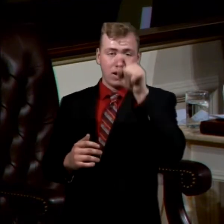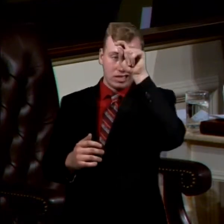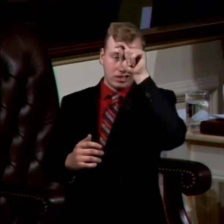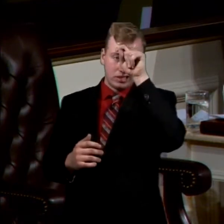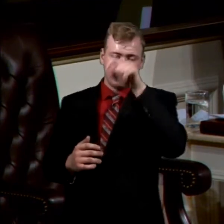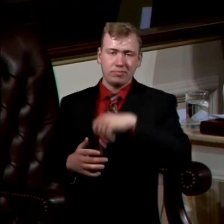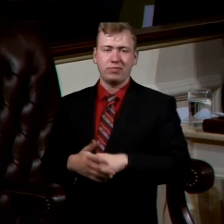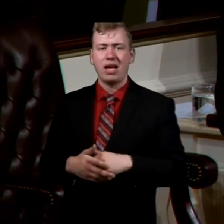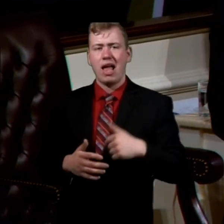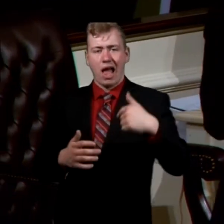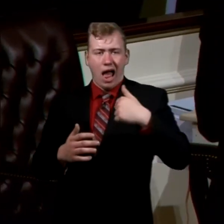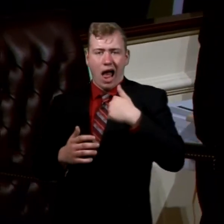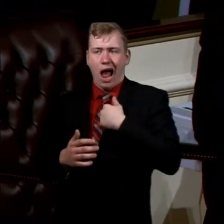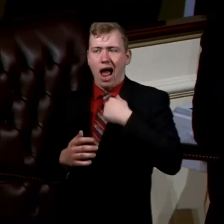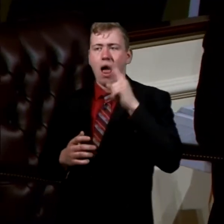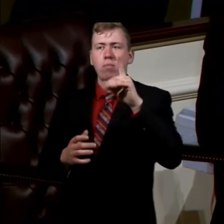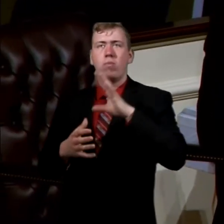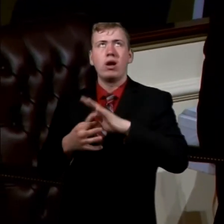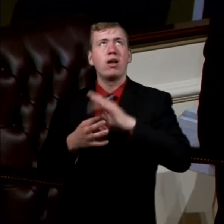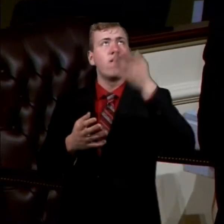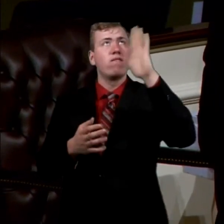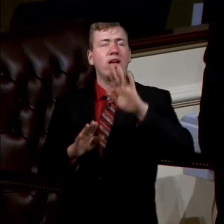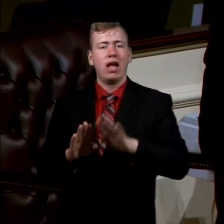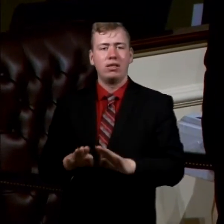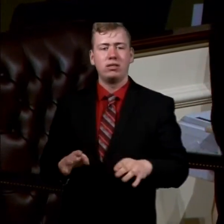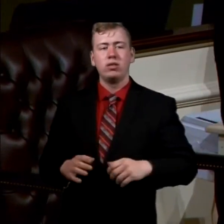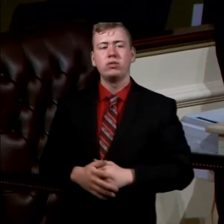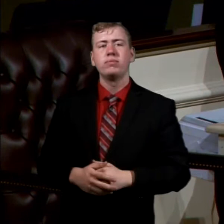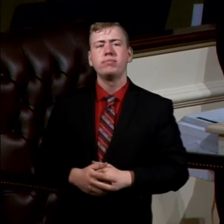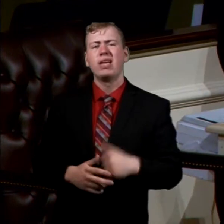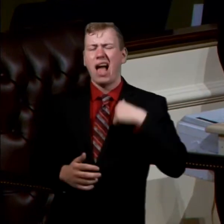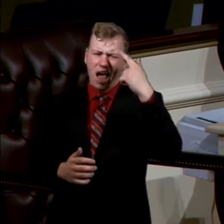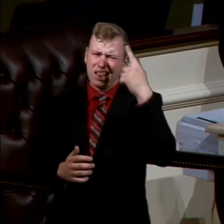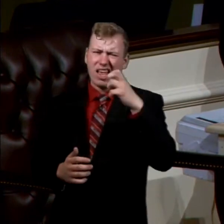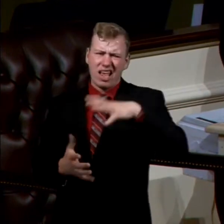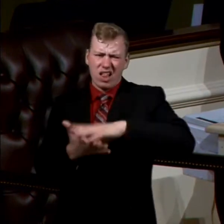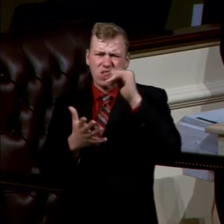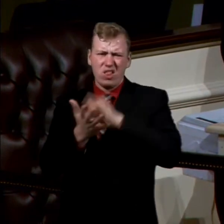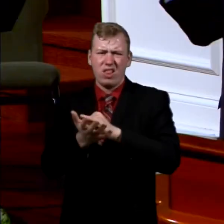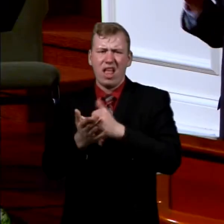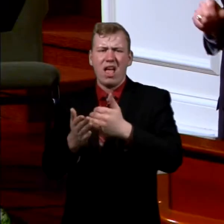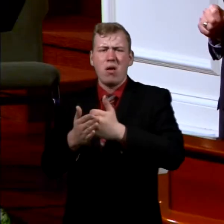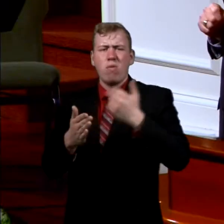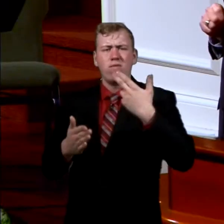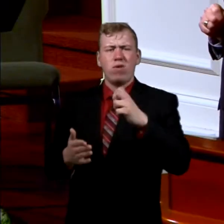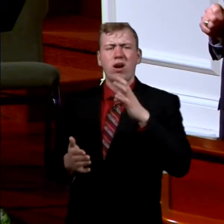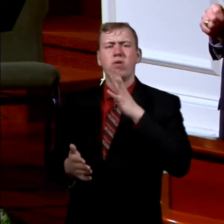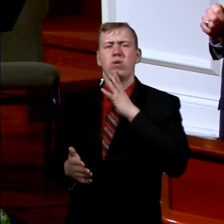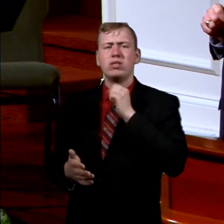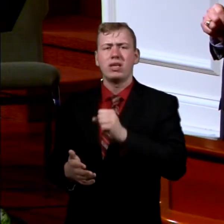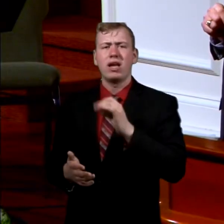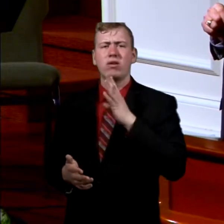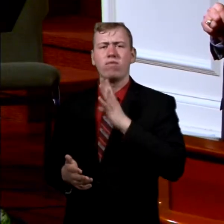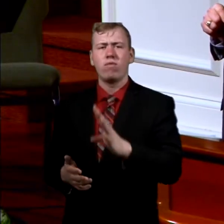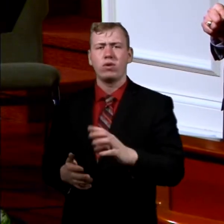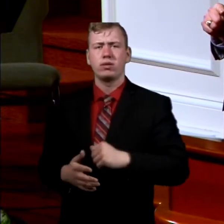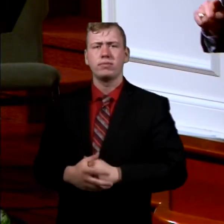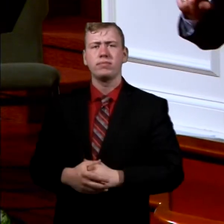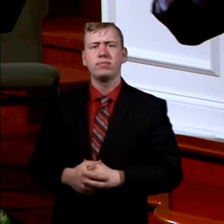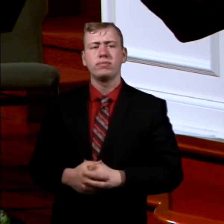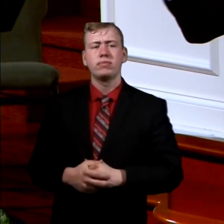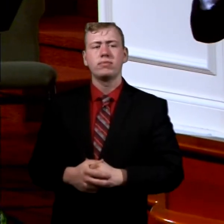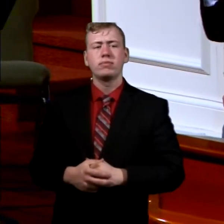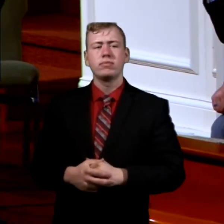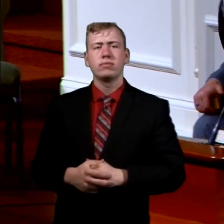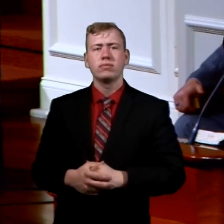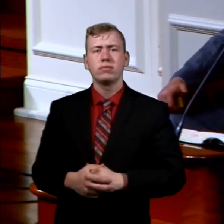He was one of God's children. And I think he learned that by the time he was four years old. I